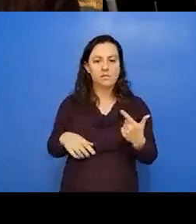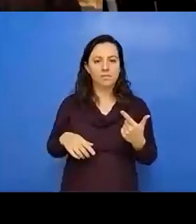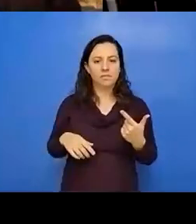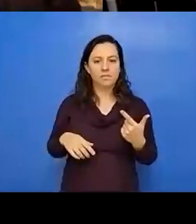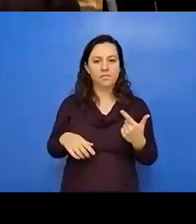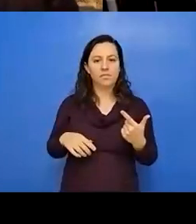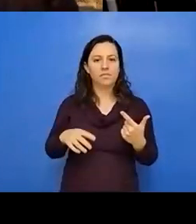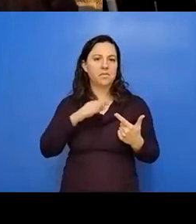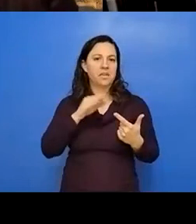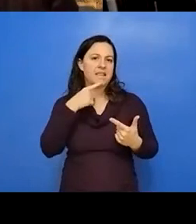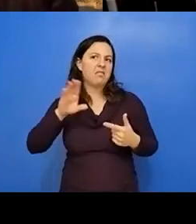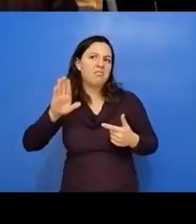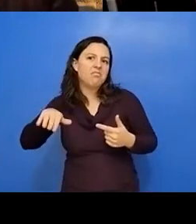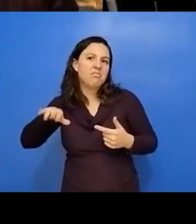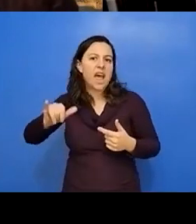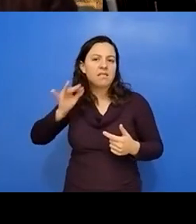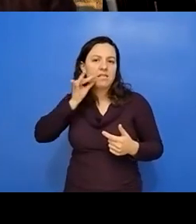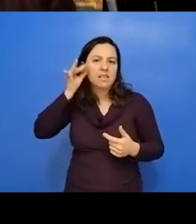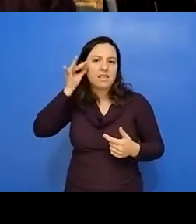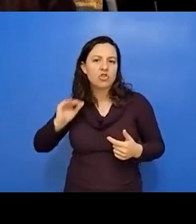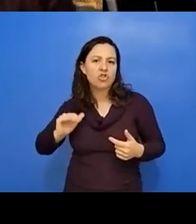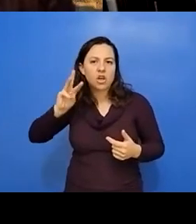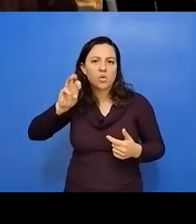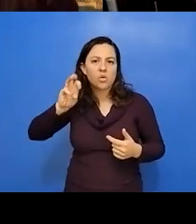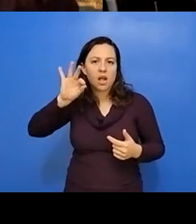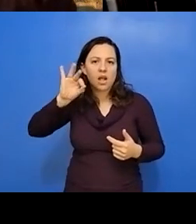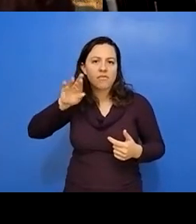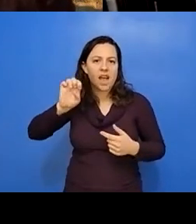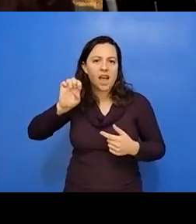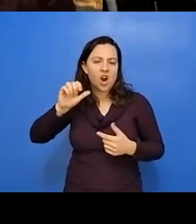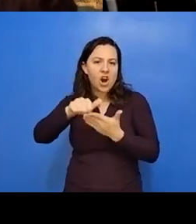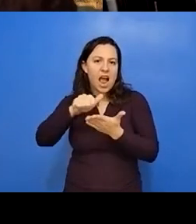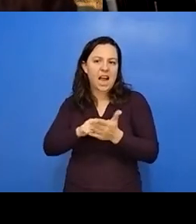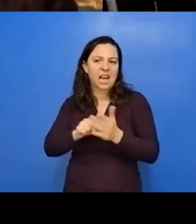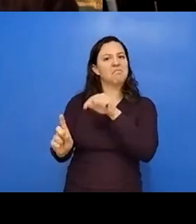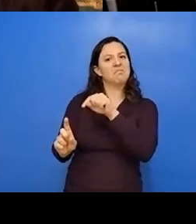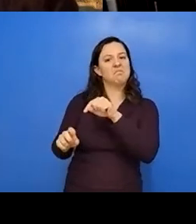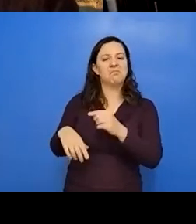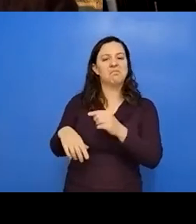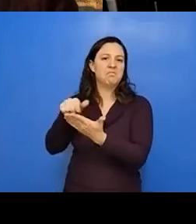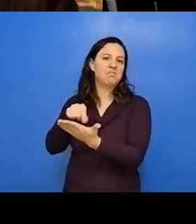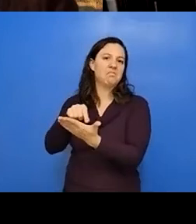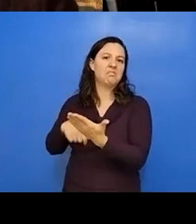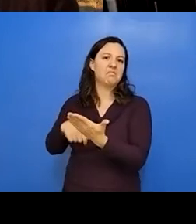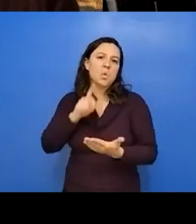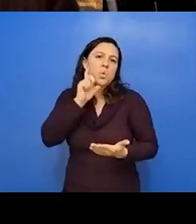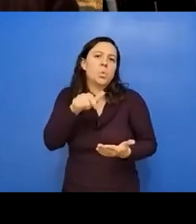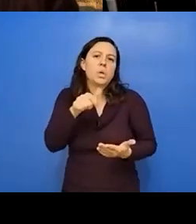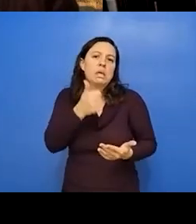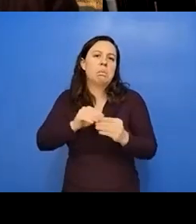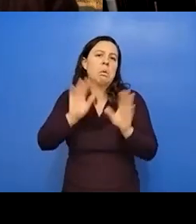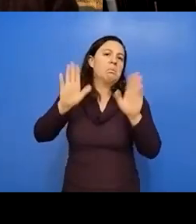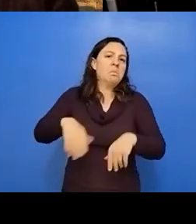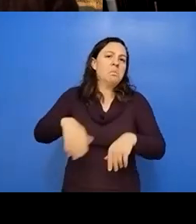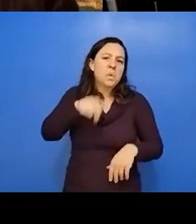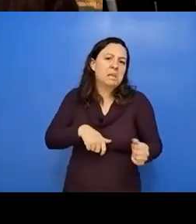the lack that, you know, the, the opposition saying that, um, it's not no longer needed. And